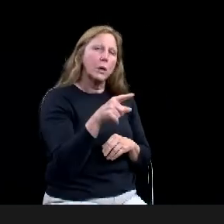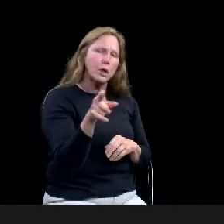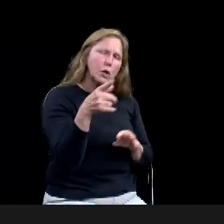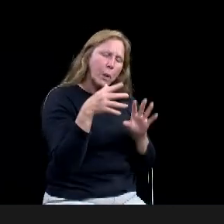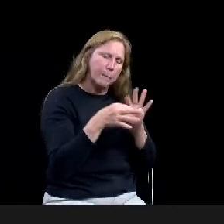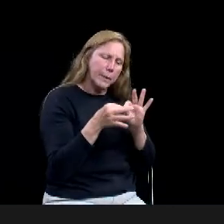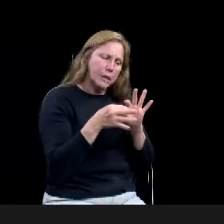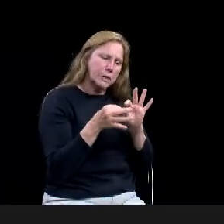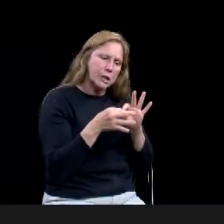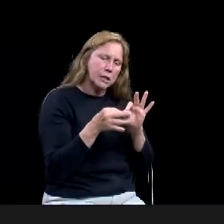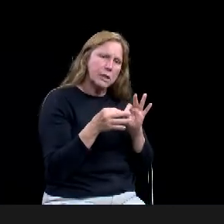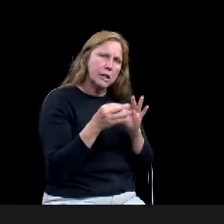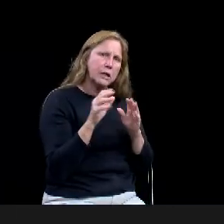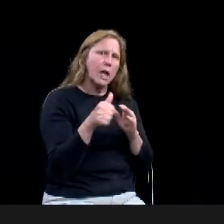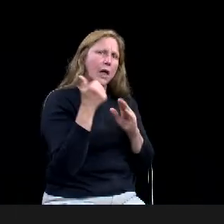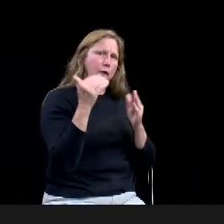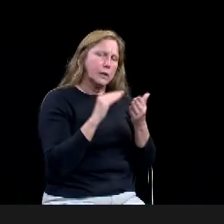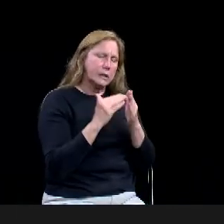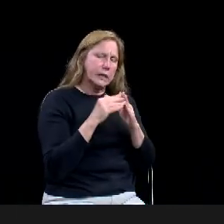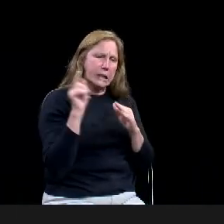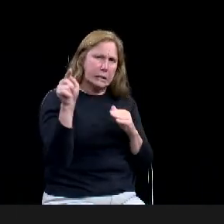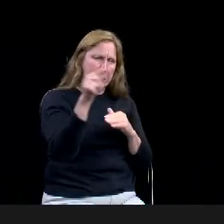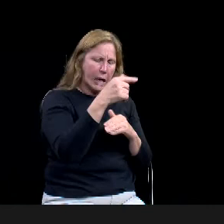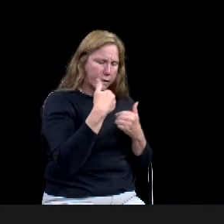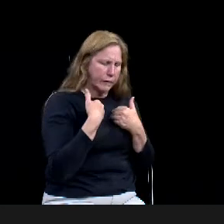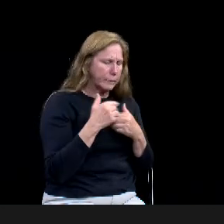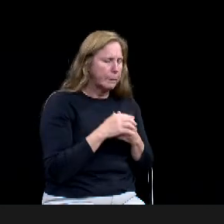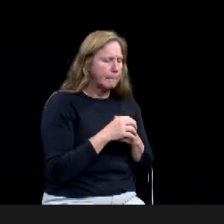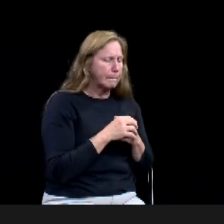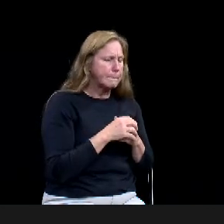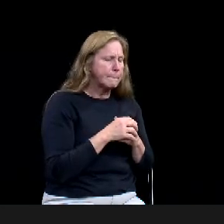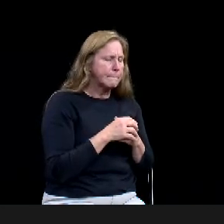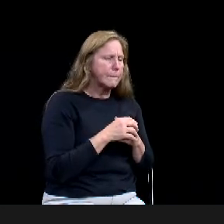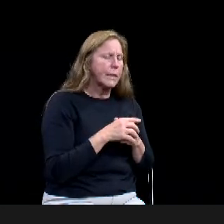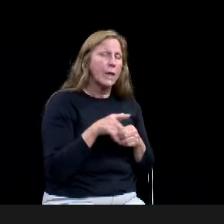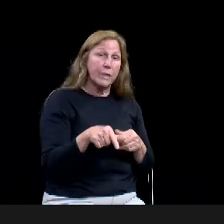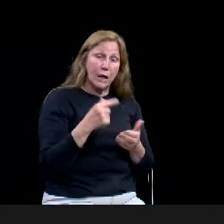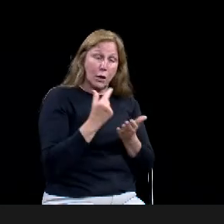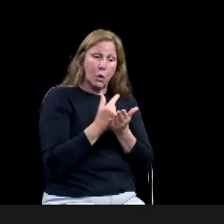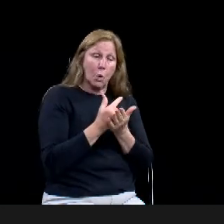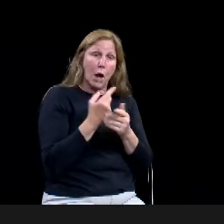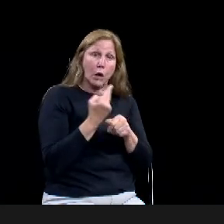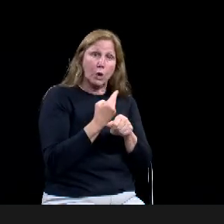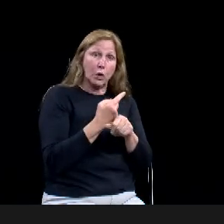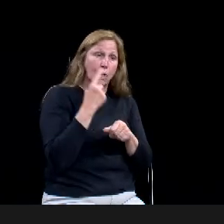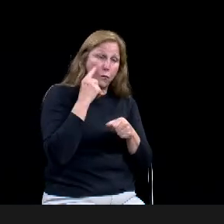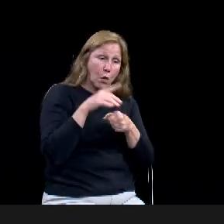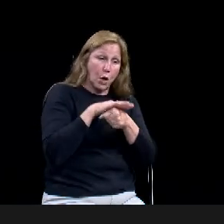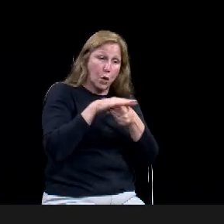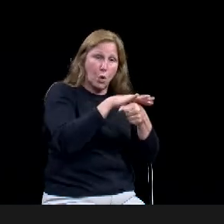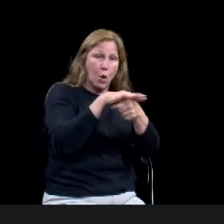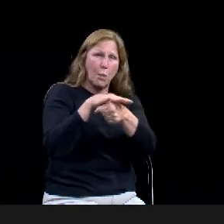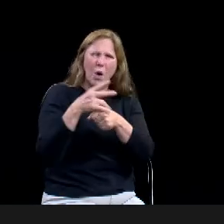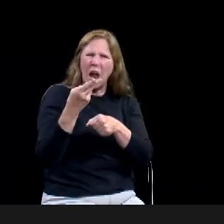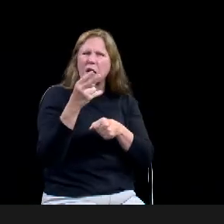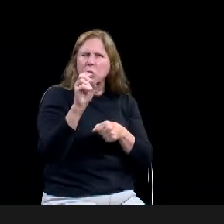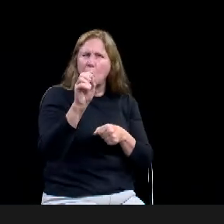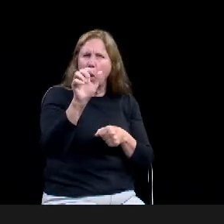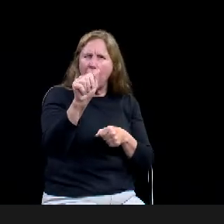or HOAs, but we are, or staff is just recommend recommending neighborhood associations for the city of Waco, correct?